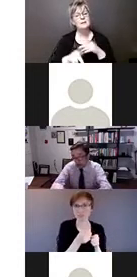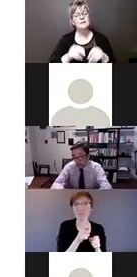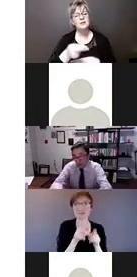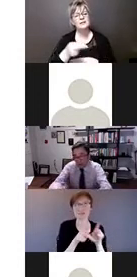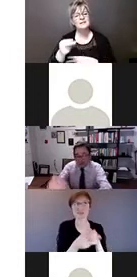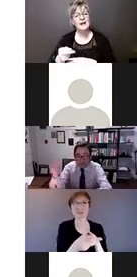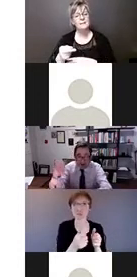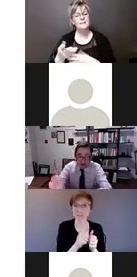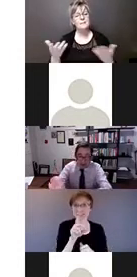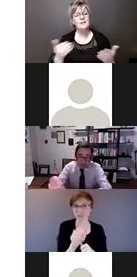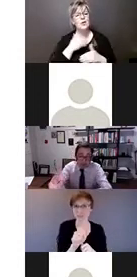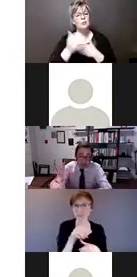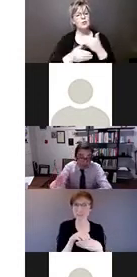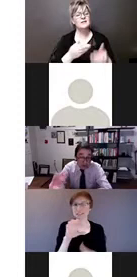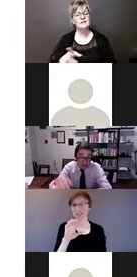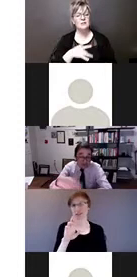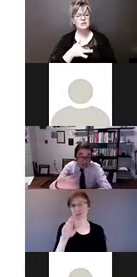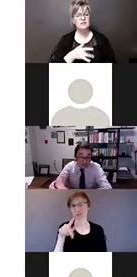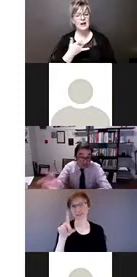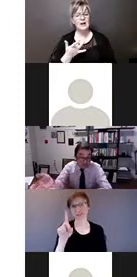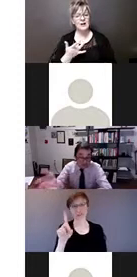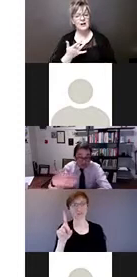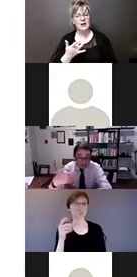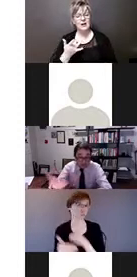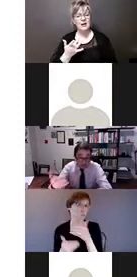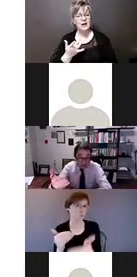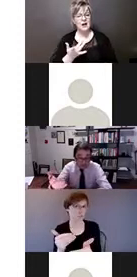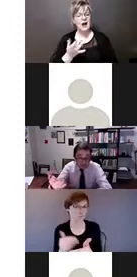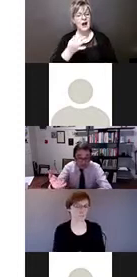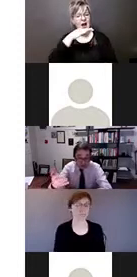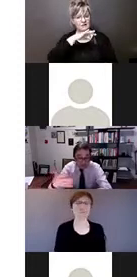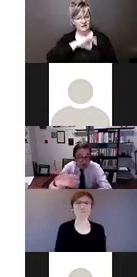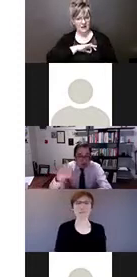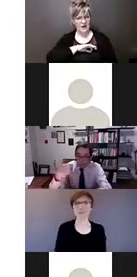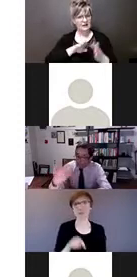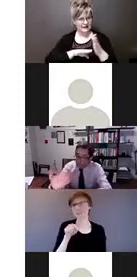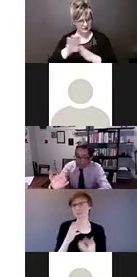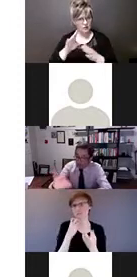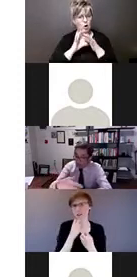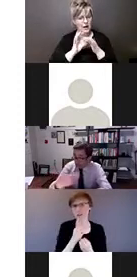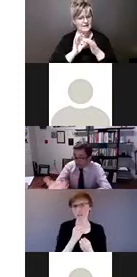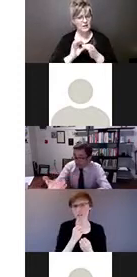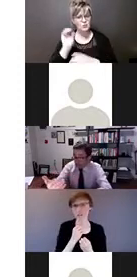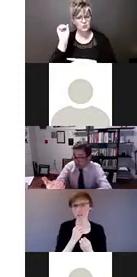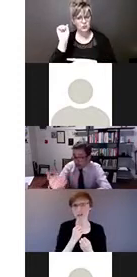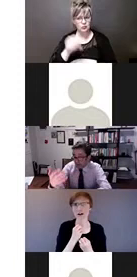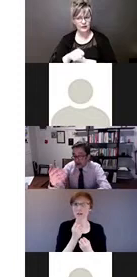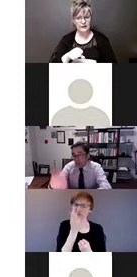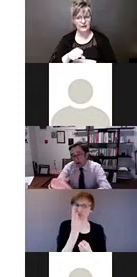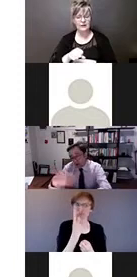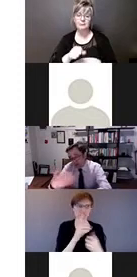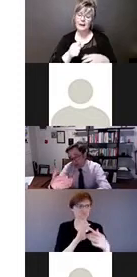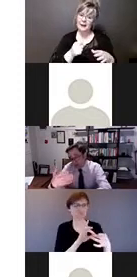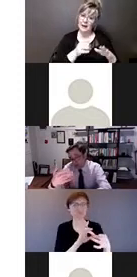So I think it's valuable, not just in terms of our developing a relationship with you folks in children's rights,